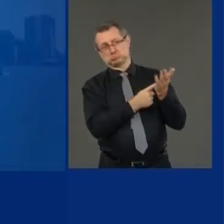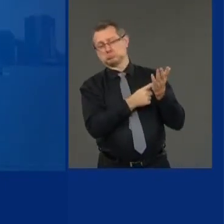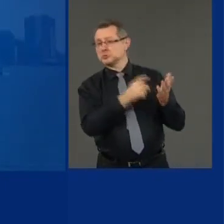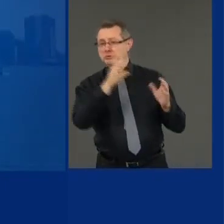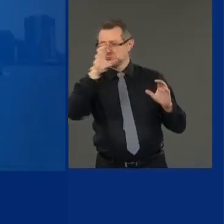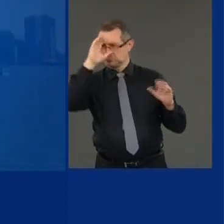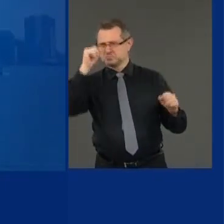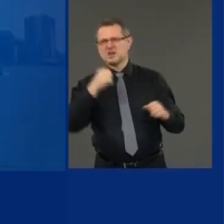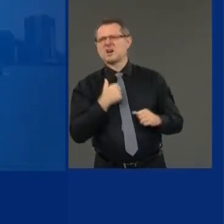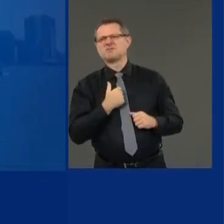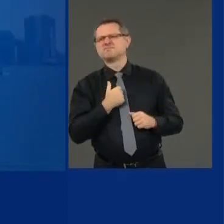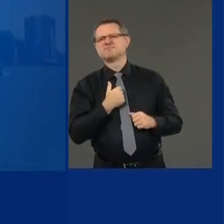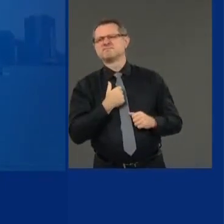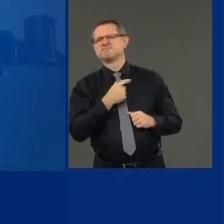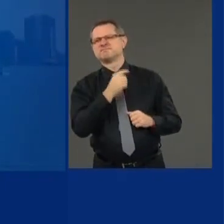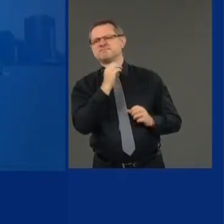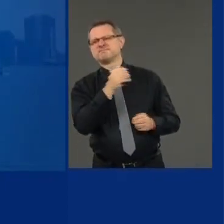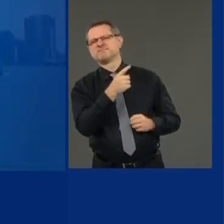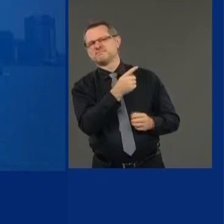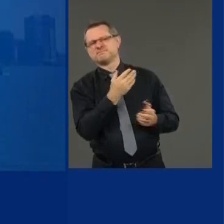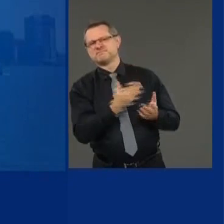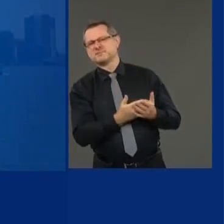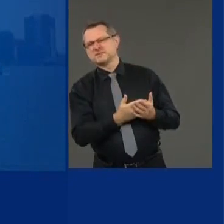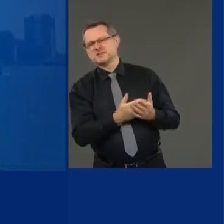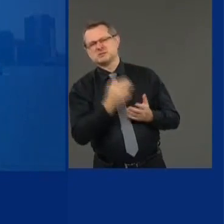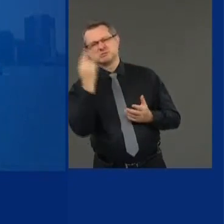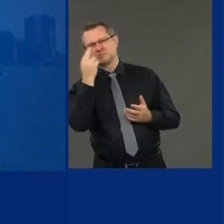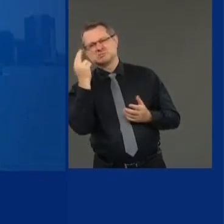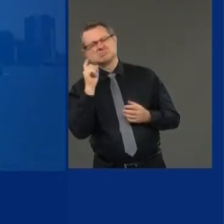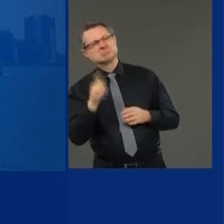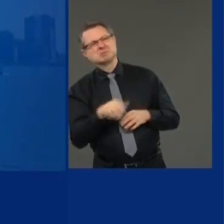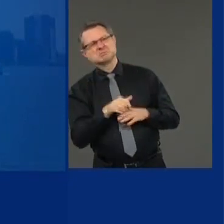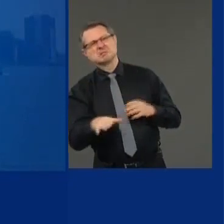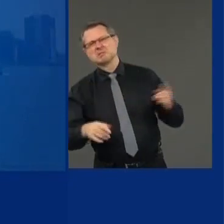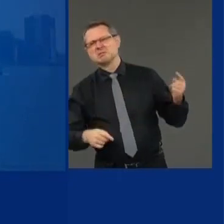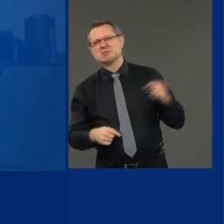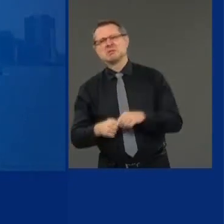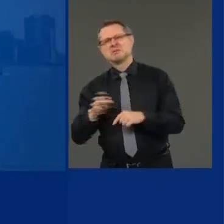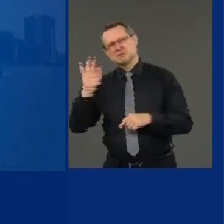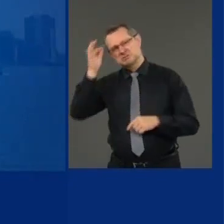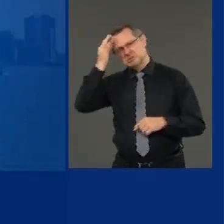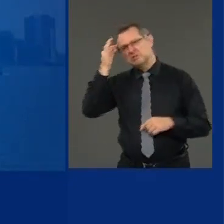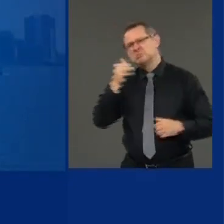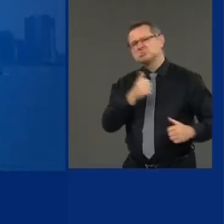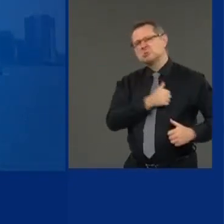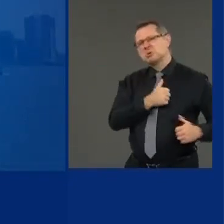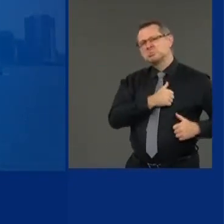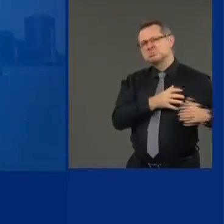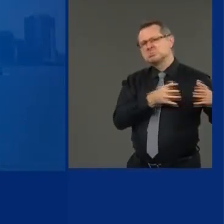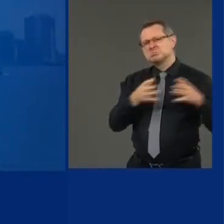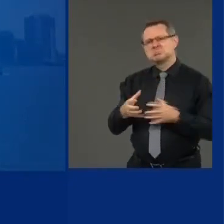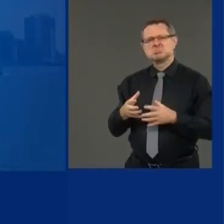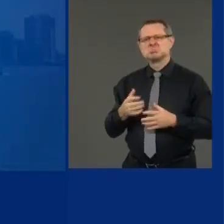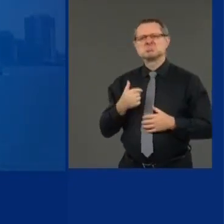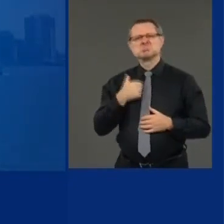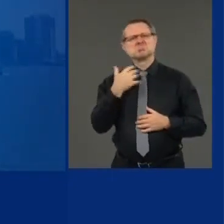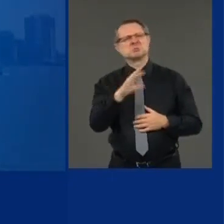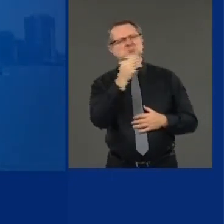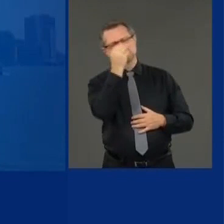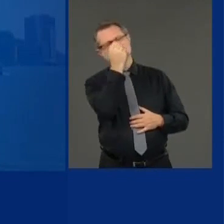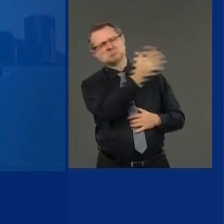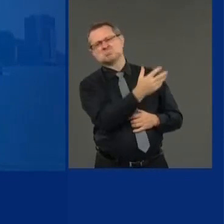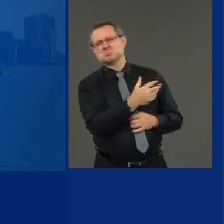there's any justification to send federal troops or federal agents to New York City. And I told him that, uh, there is no federal